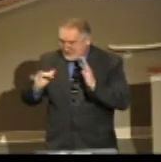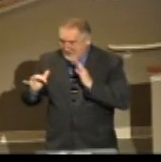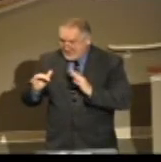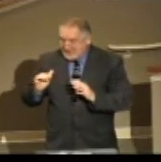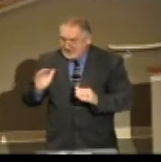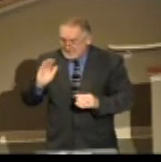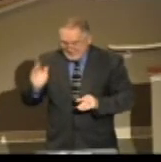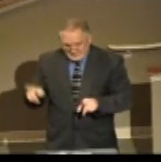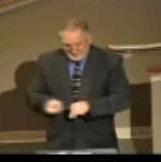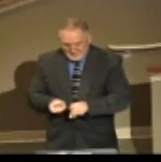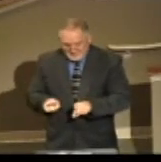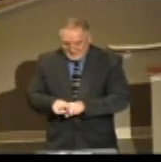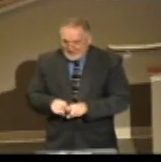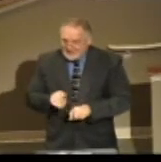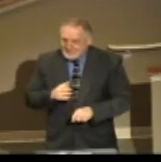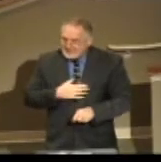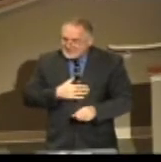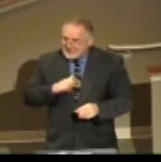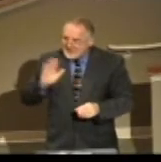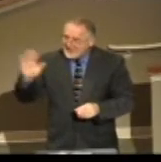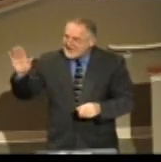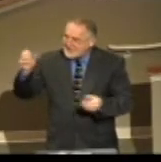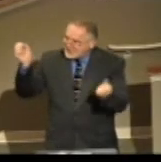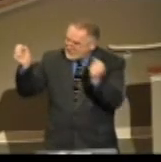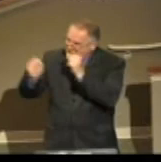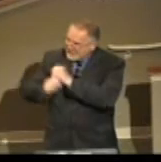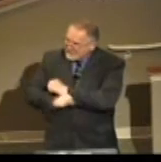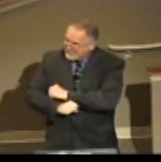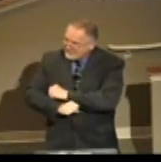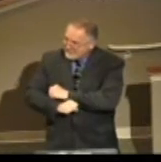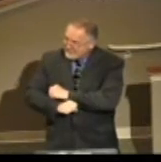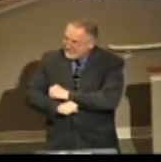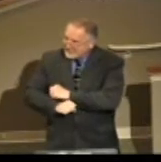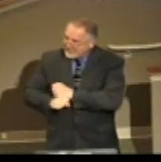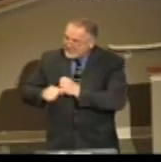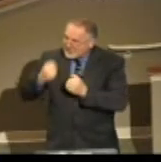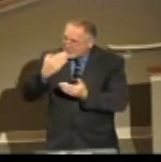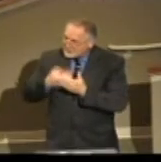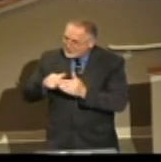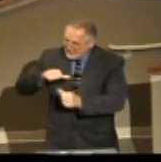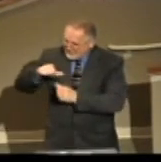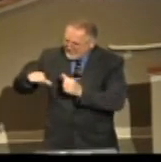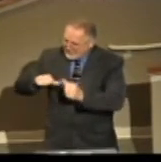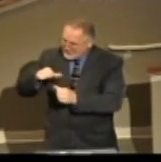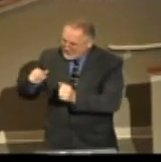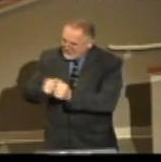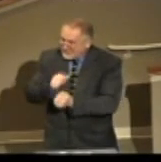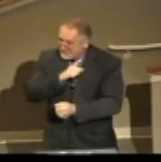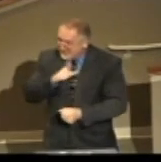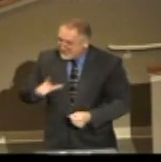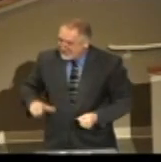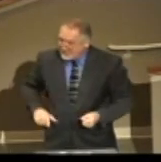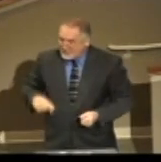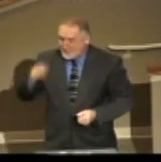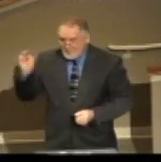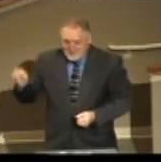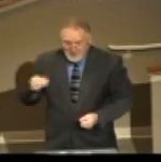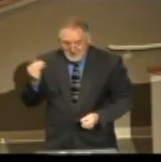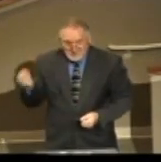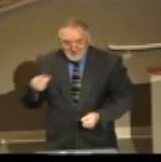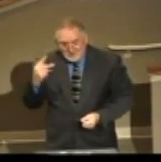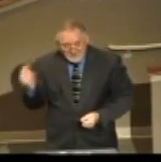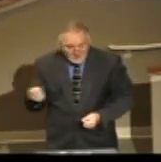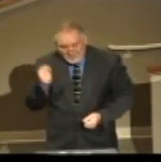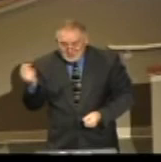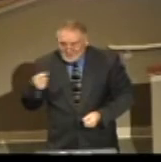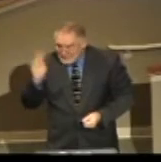and his fruit was sweet to my taste. It's good to fellowship with him, is it not? It's good on Monday, Tuesday, and